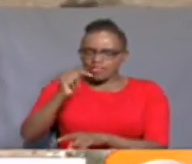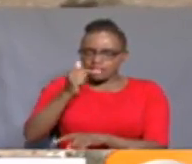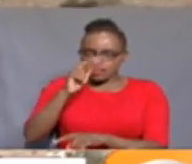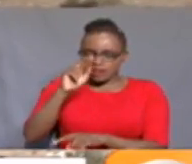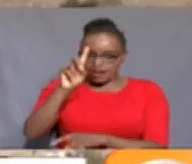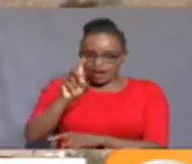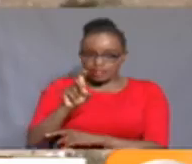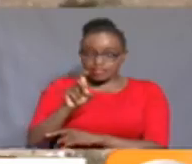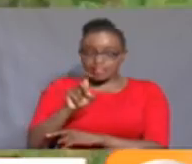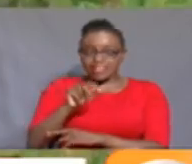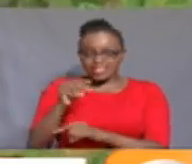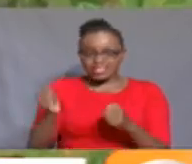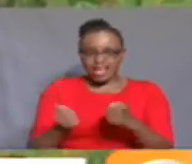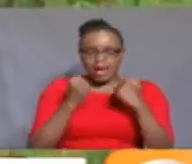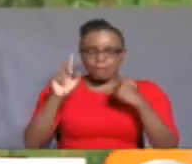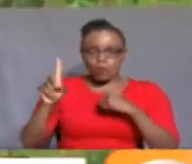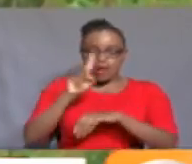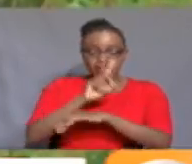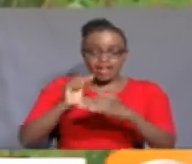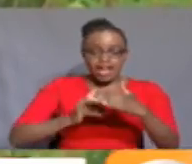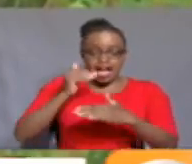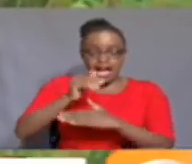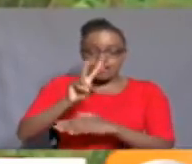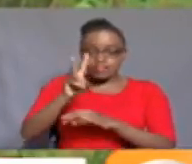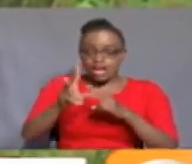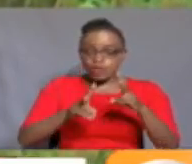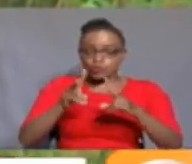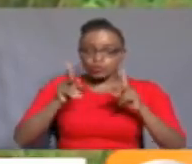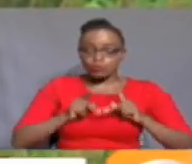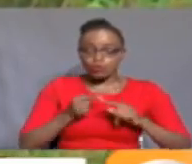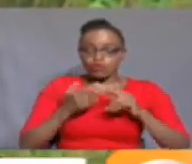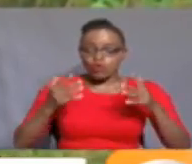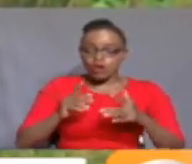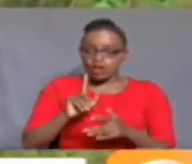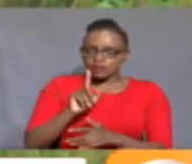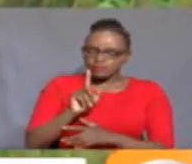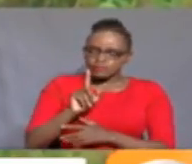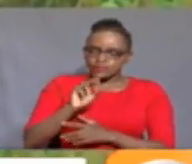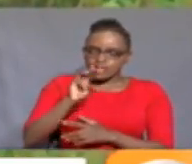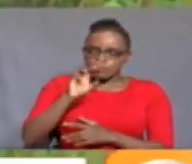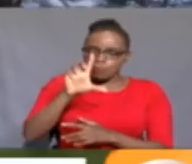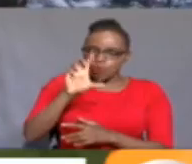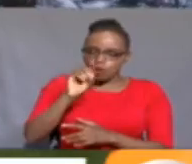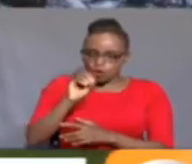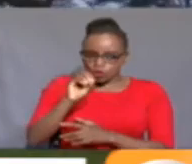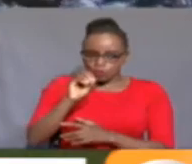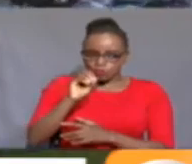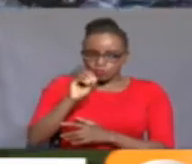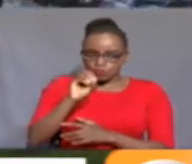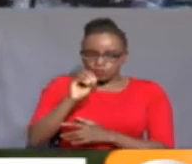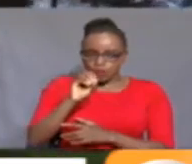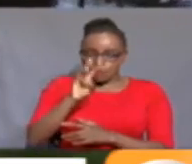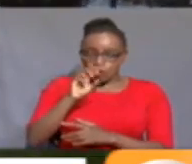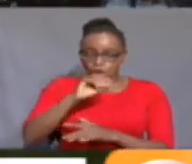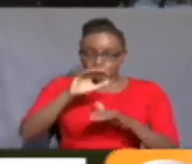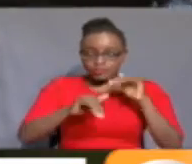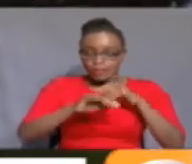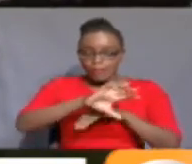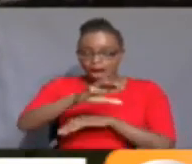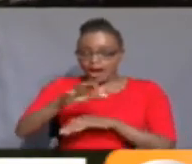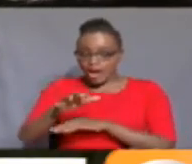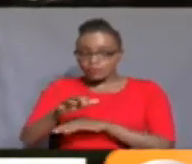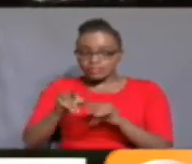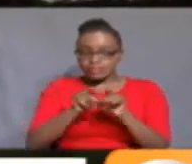incident happened just a day after 22 people from Tegat Sub location in El Burgon, Molo Sub County,